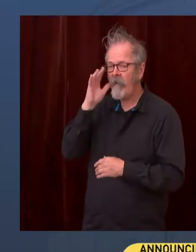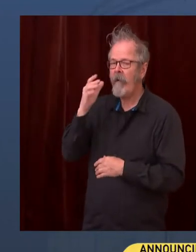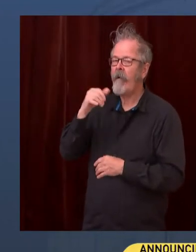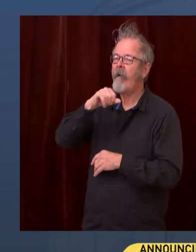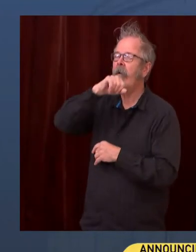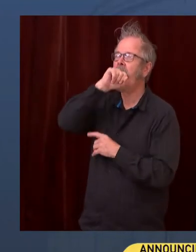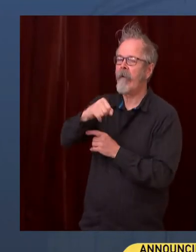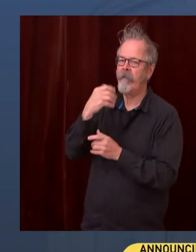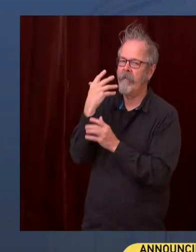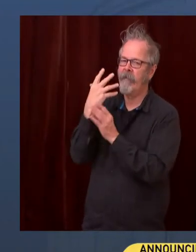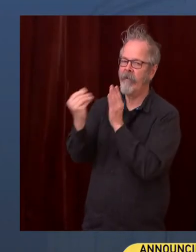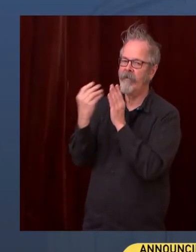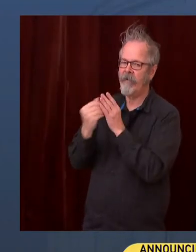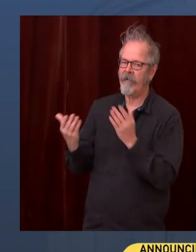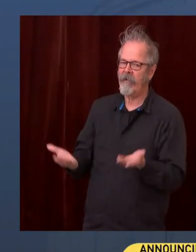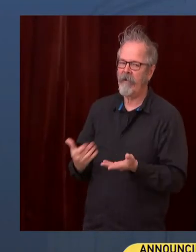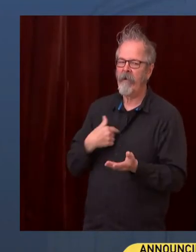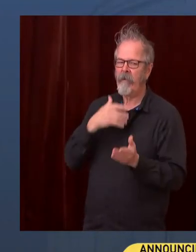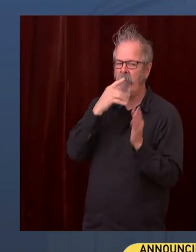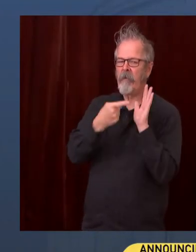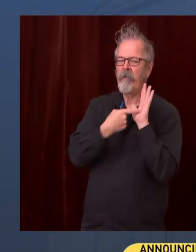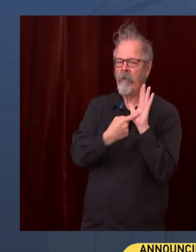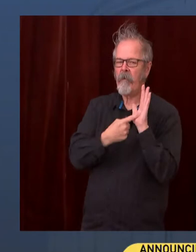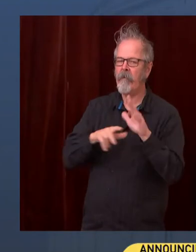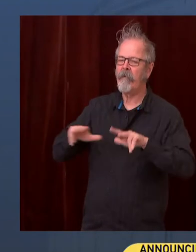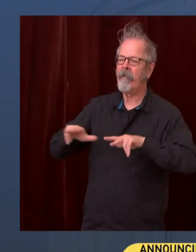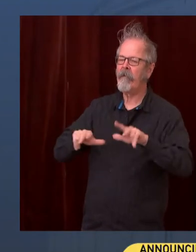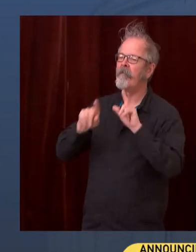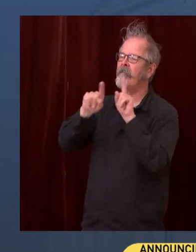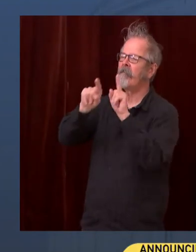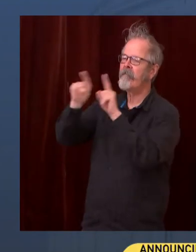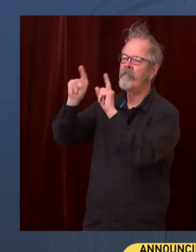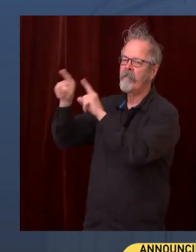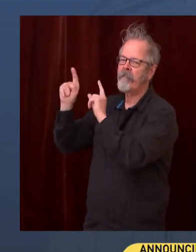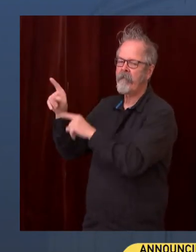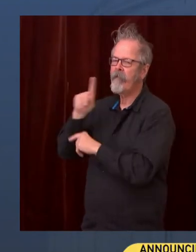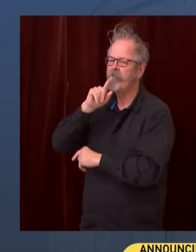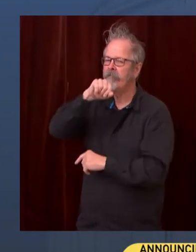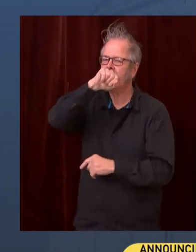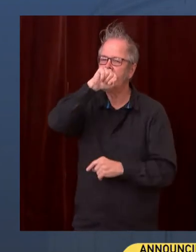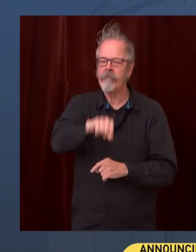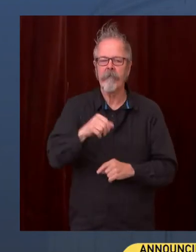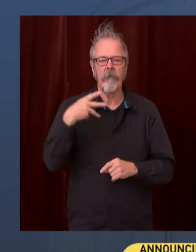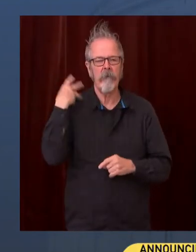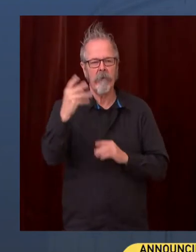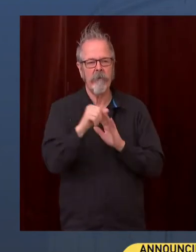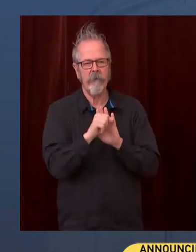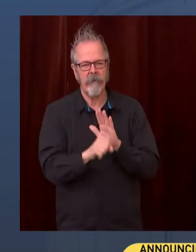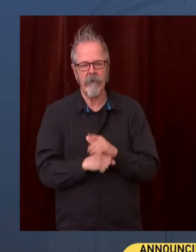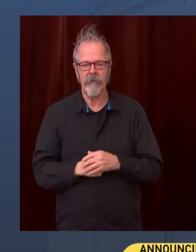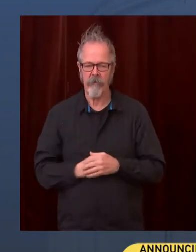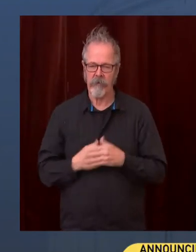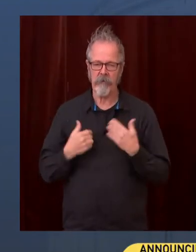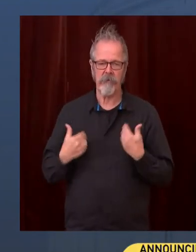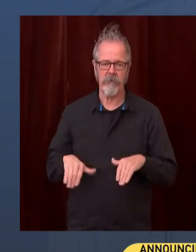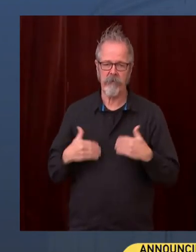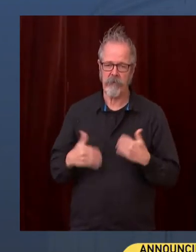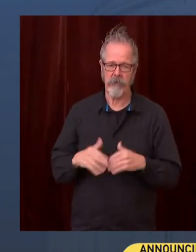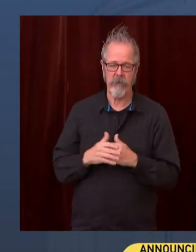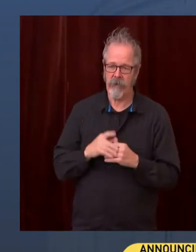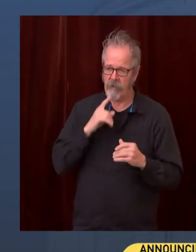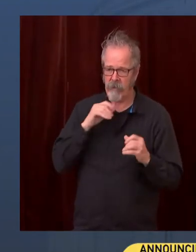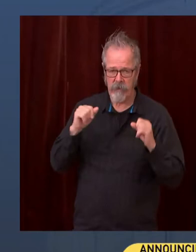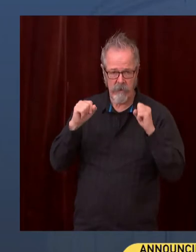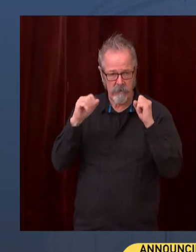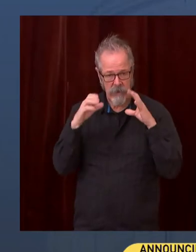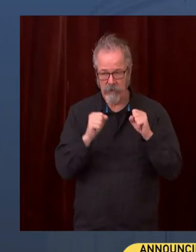catch for the state of Washington, Dr. Shaw, giving your national leadership and leading the National Organization of Health Directors. So thank you for